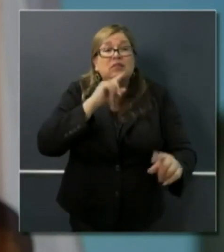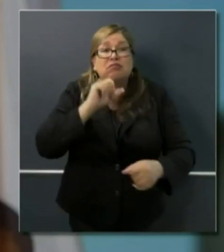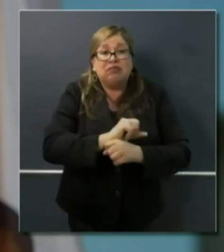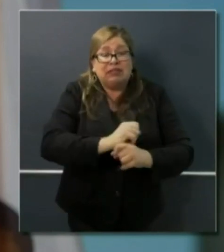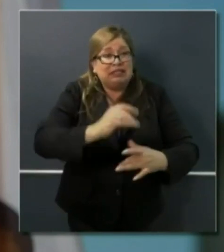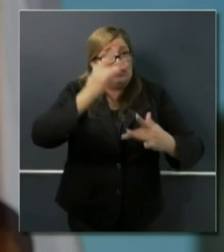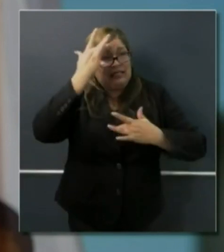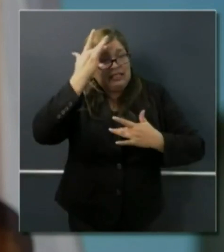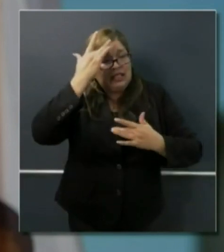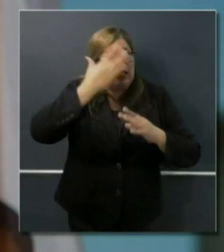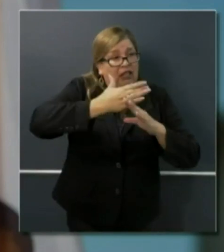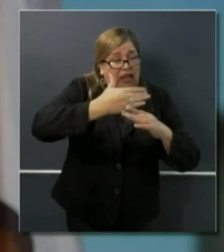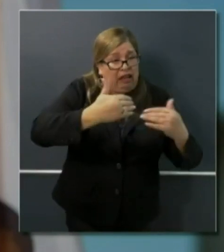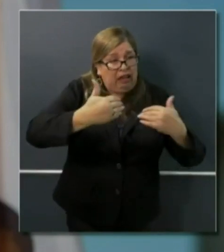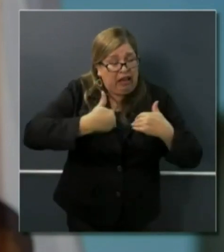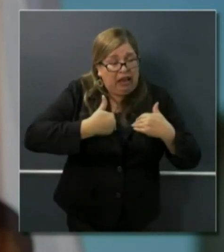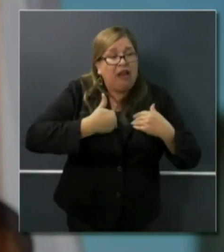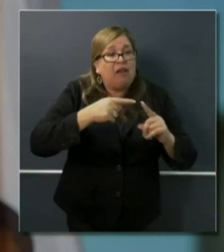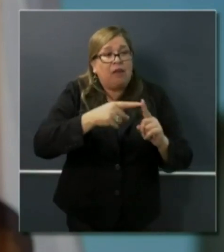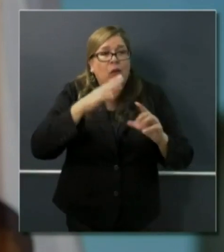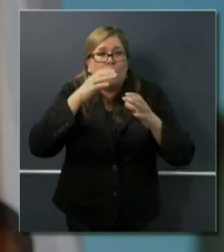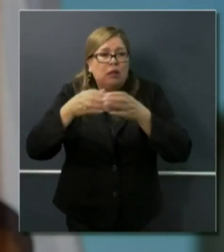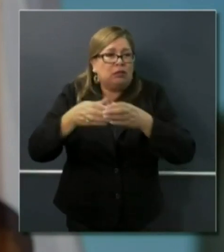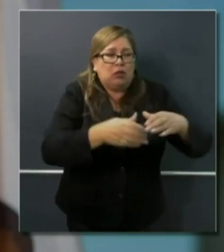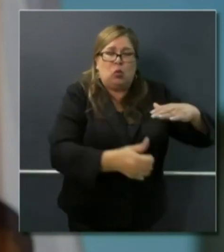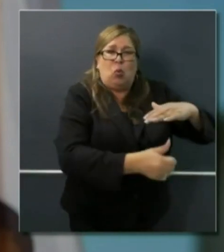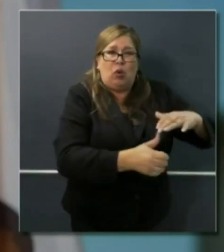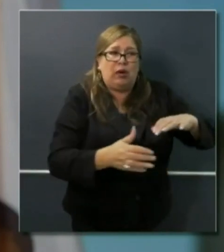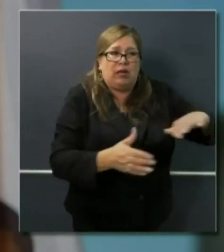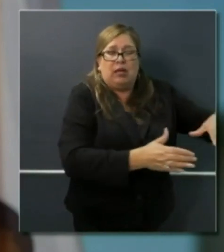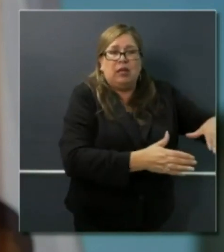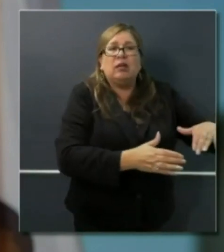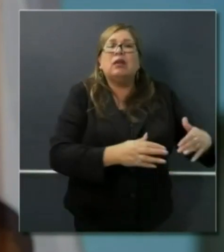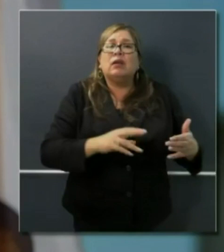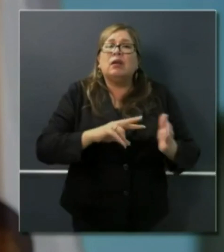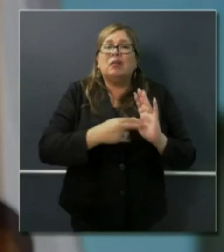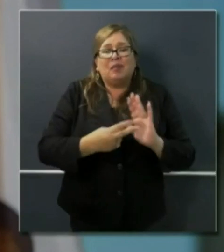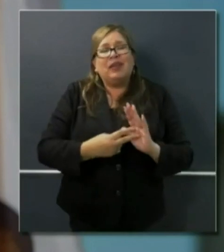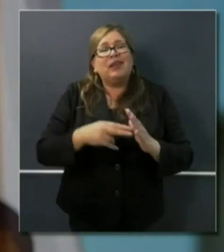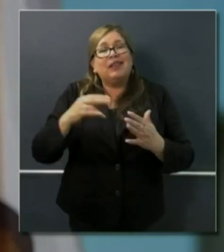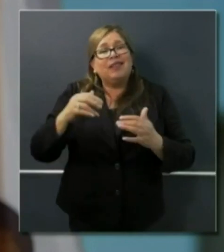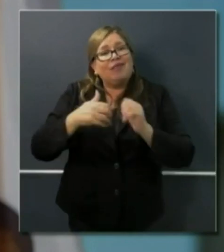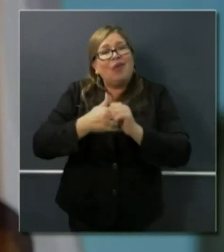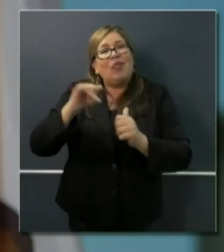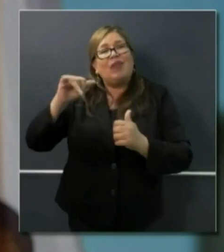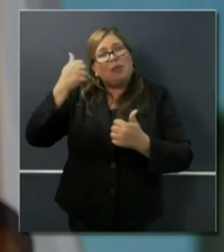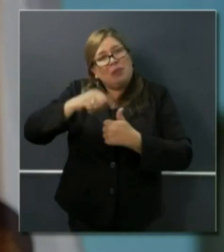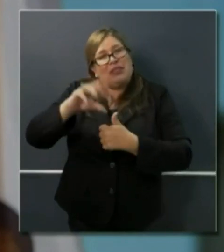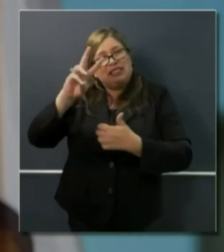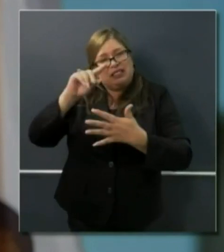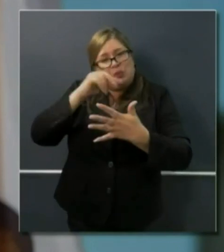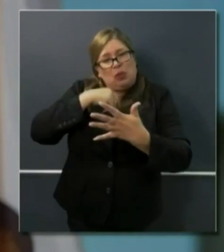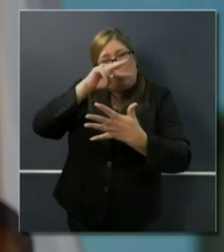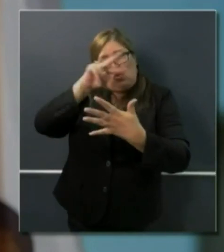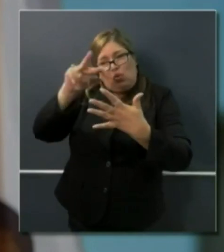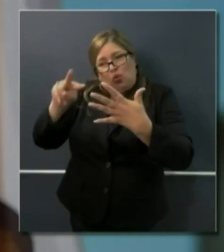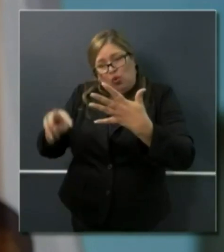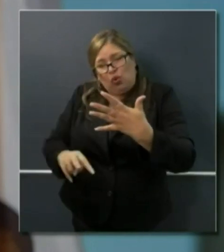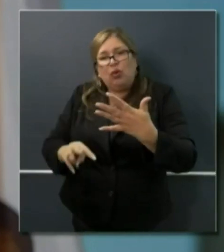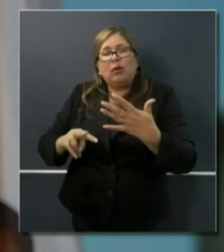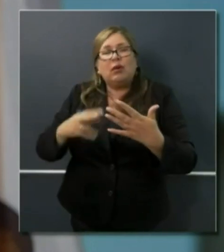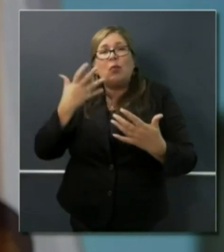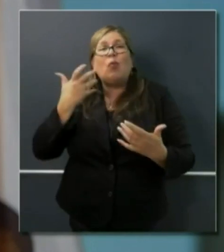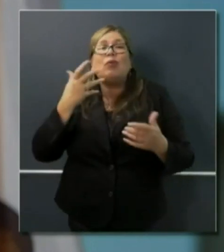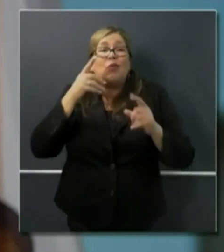framework that we laid out that will allow us to pull back and ease up as it relates to the stay-at-home order. But we are not there